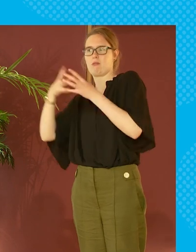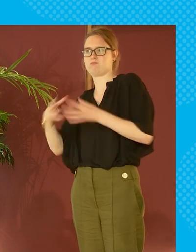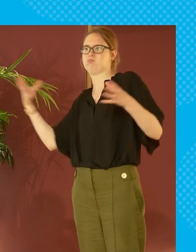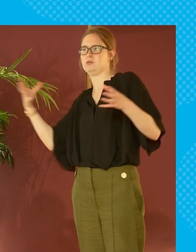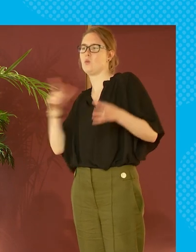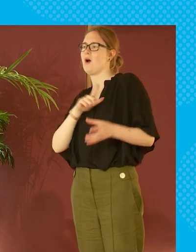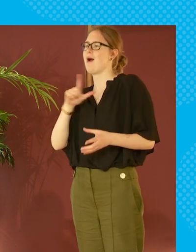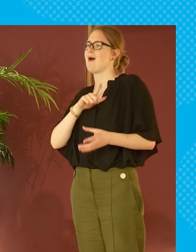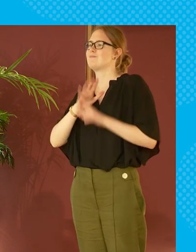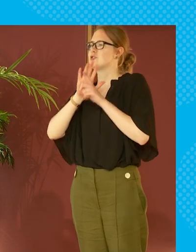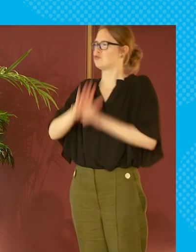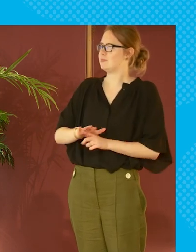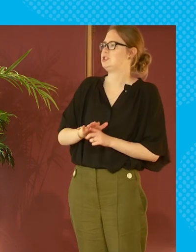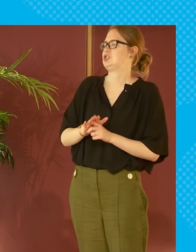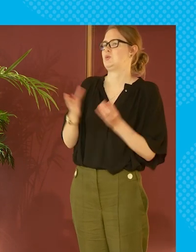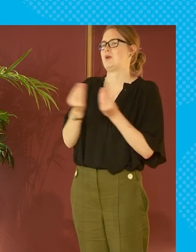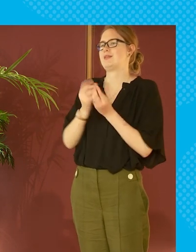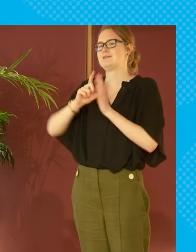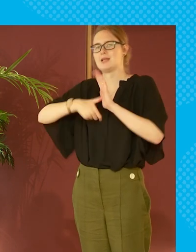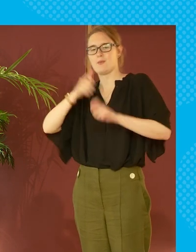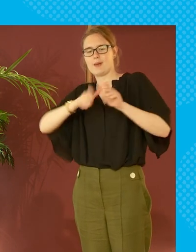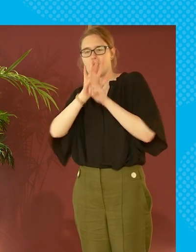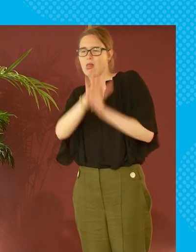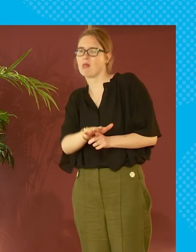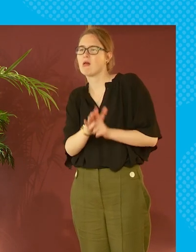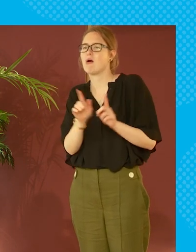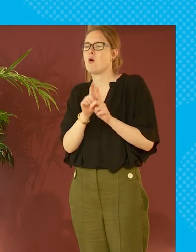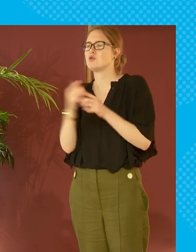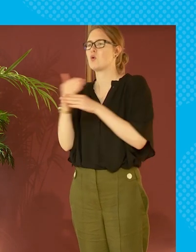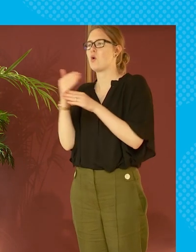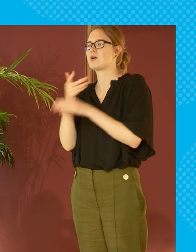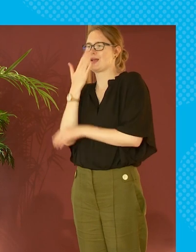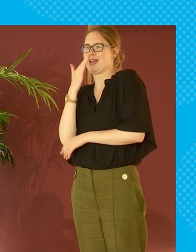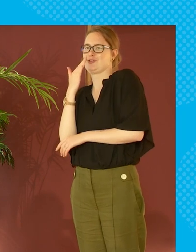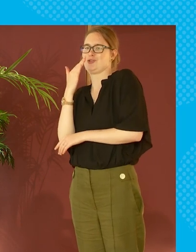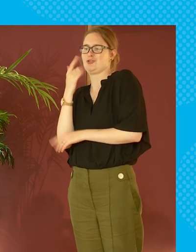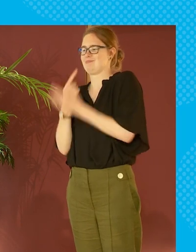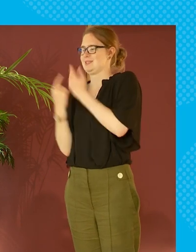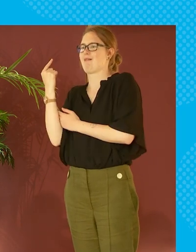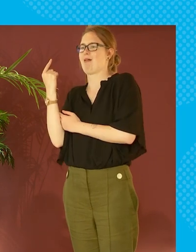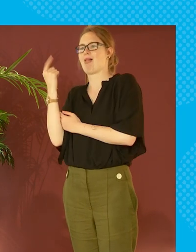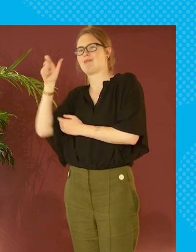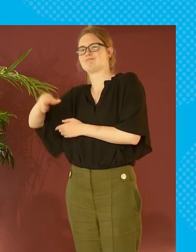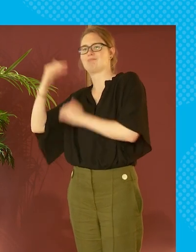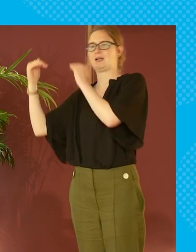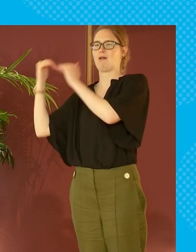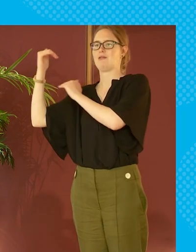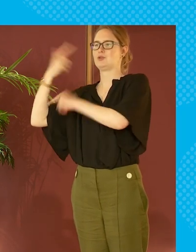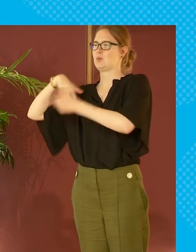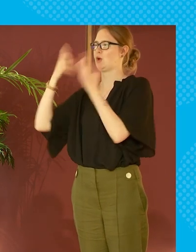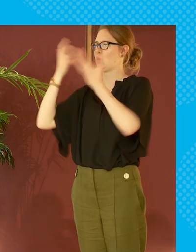because again discrimination particularly against disabled people and working age adults single adults